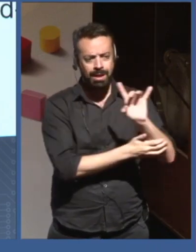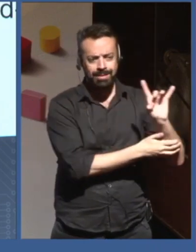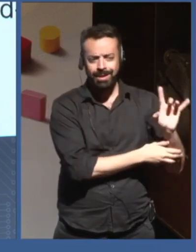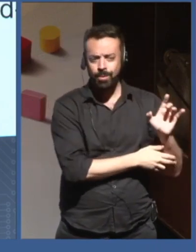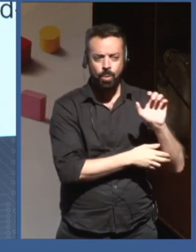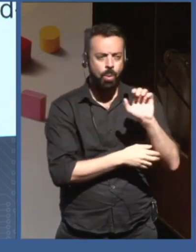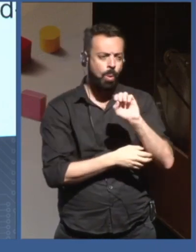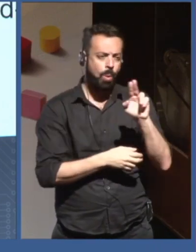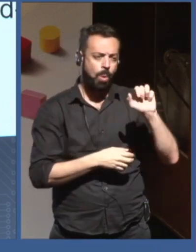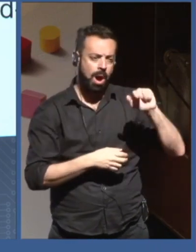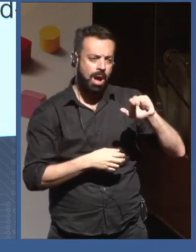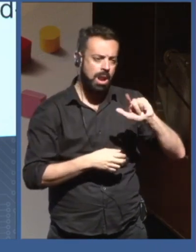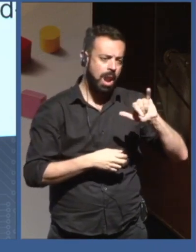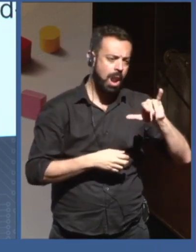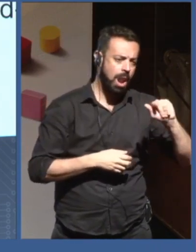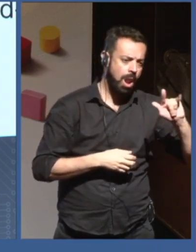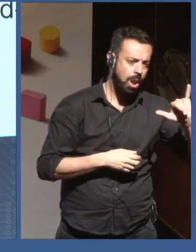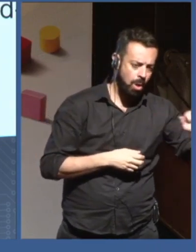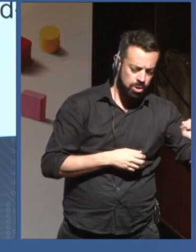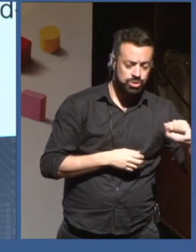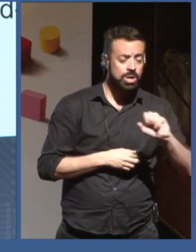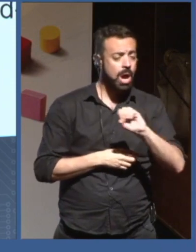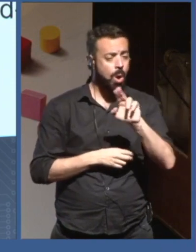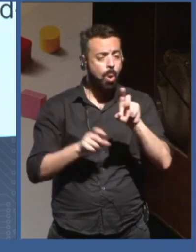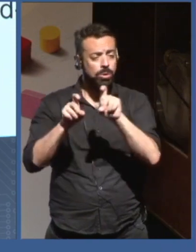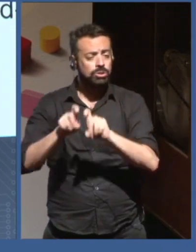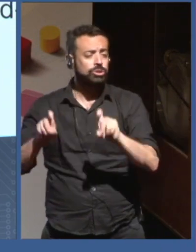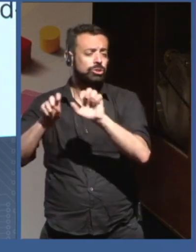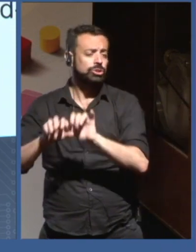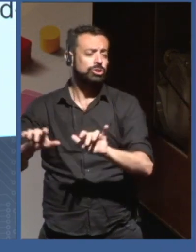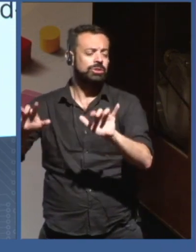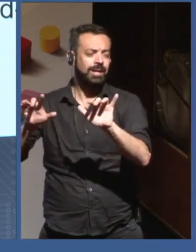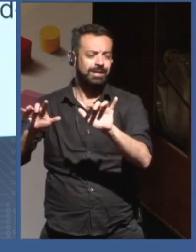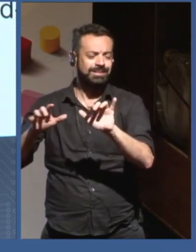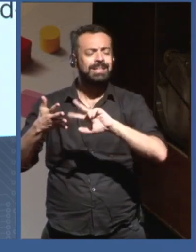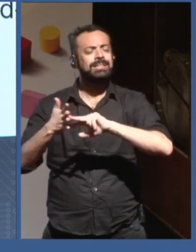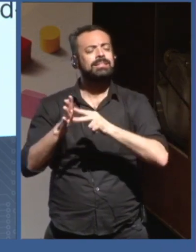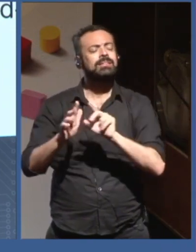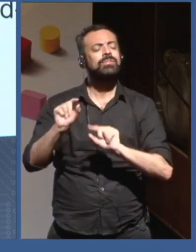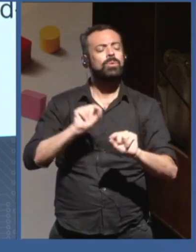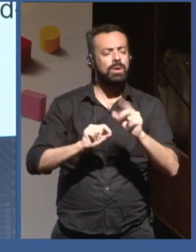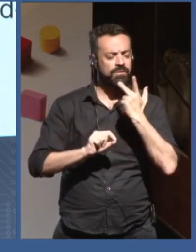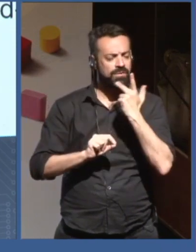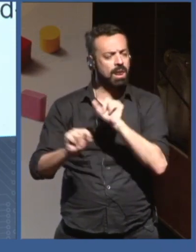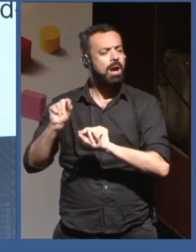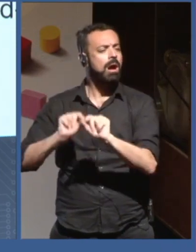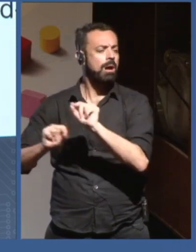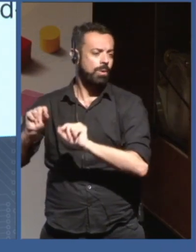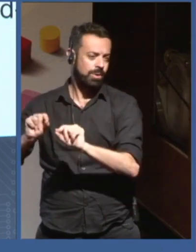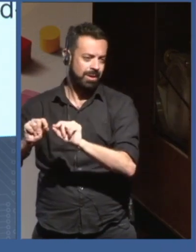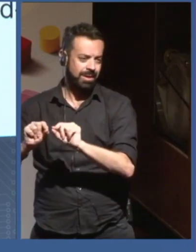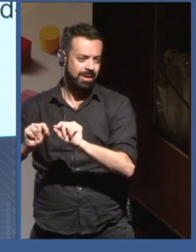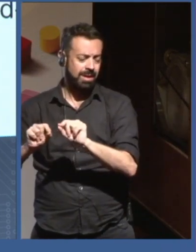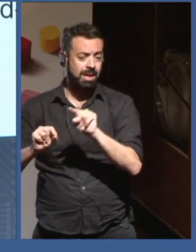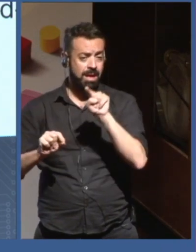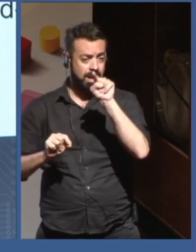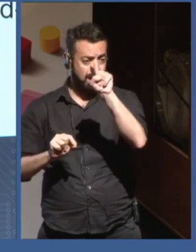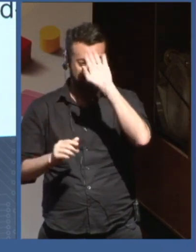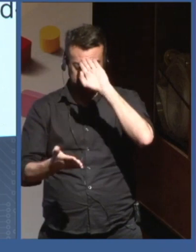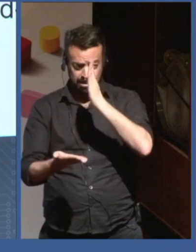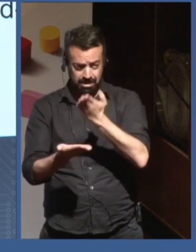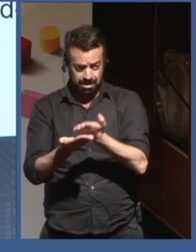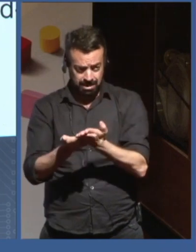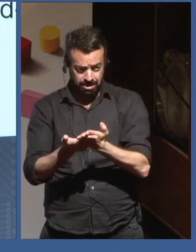If you don't believe in climate change, you're stupid. It's not how you make them change their mind. So, I think for this kind of, like, feedback loops to